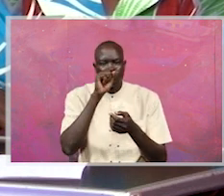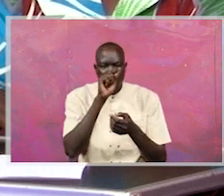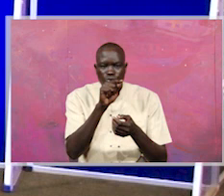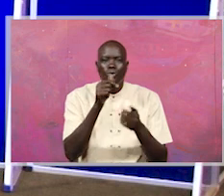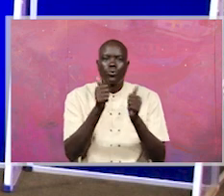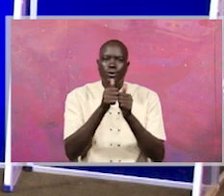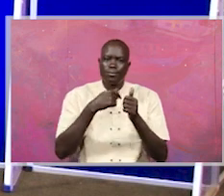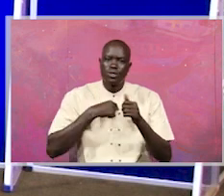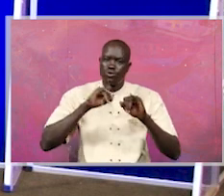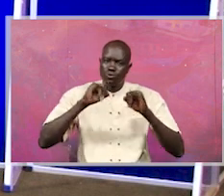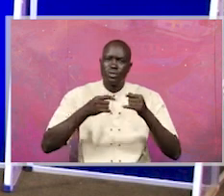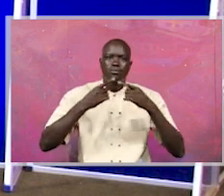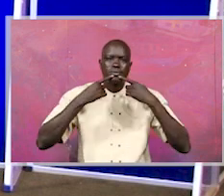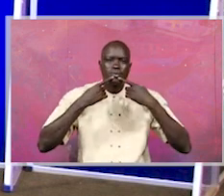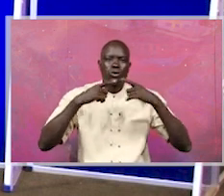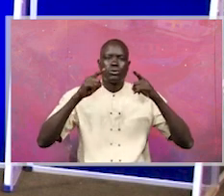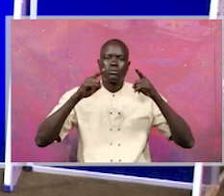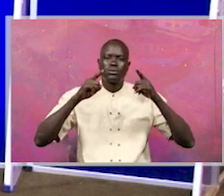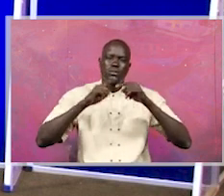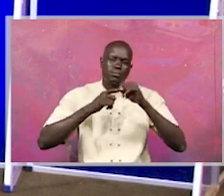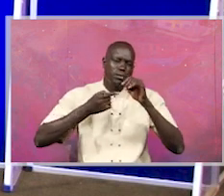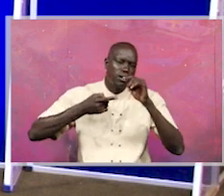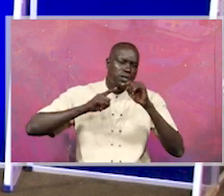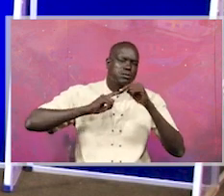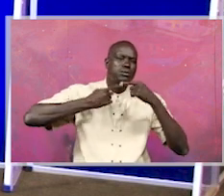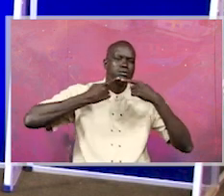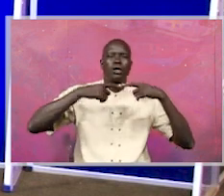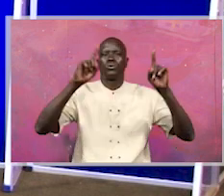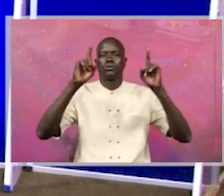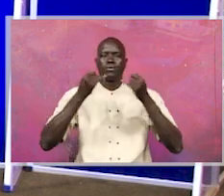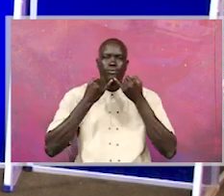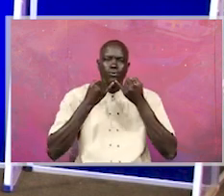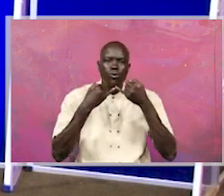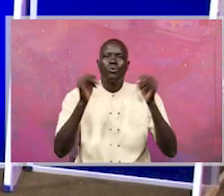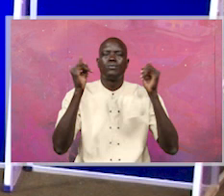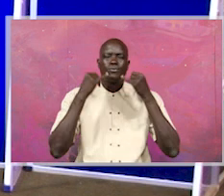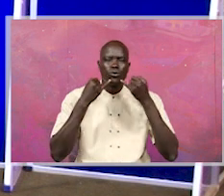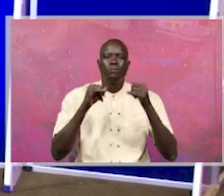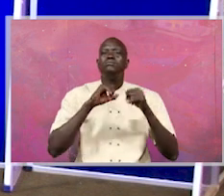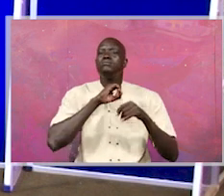should shout aloud, condemnation and really tell corruption to get out of system.